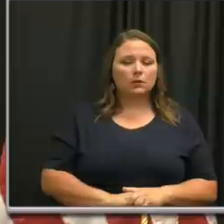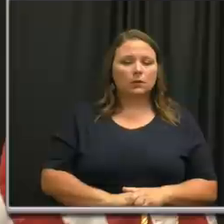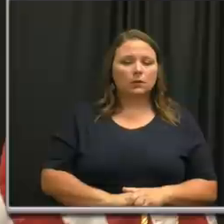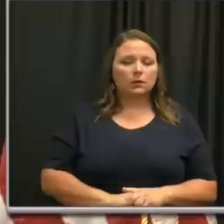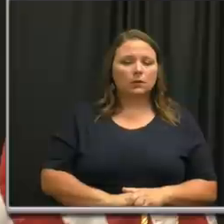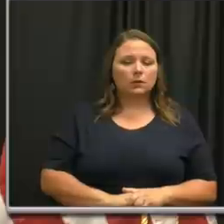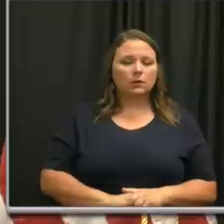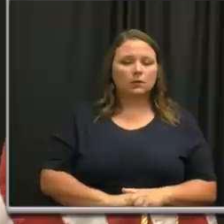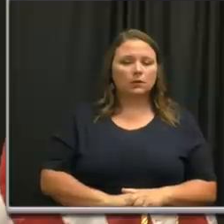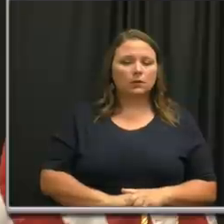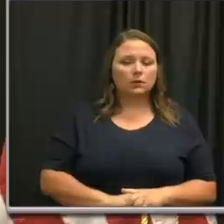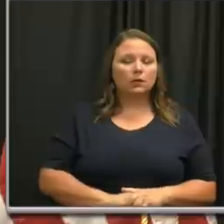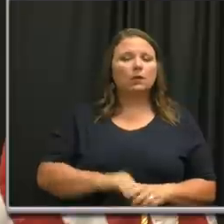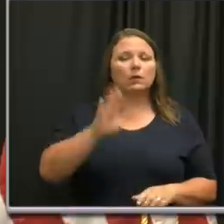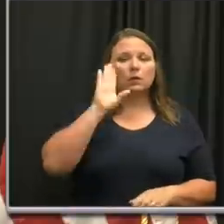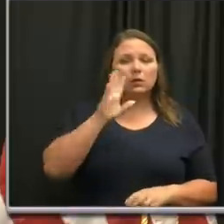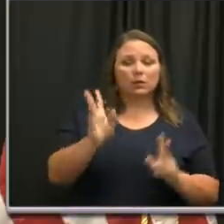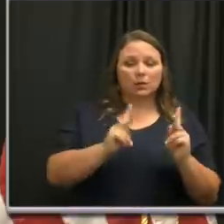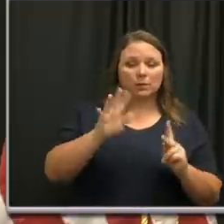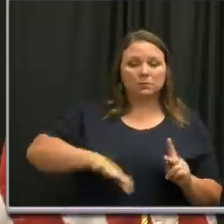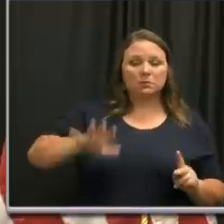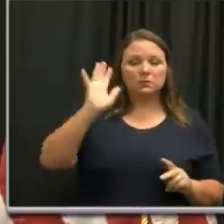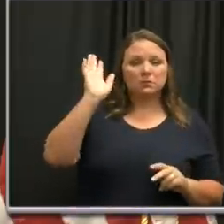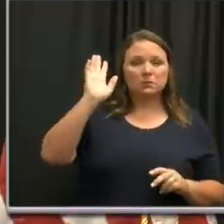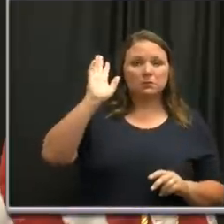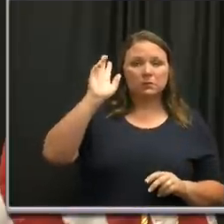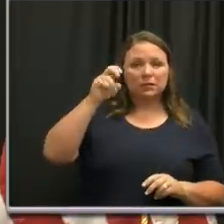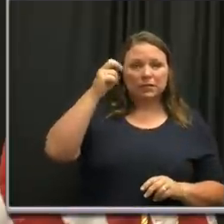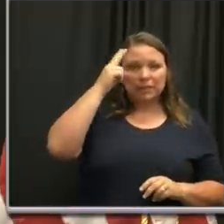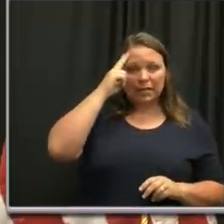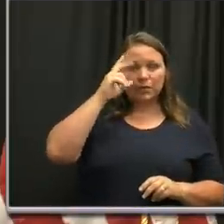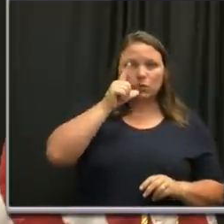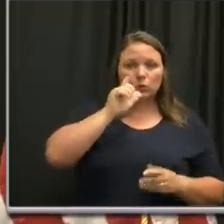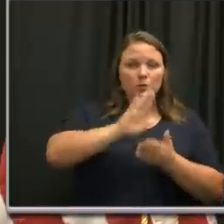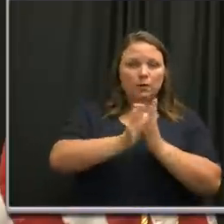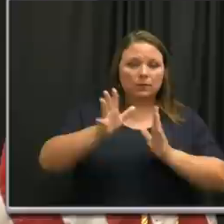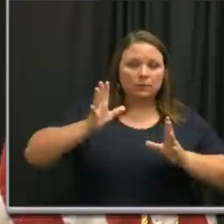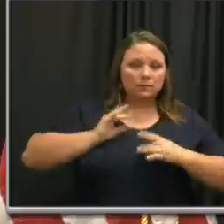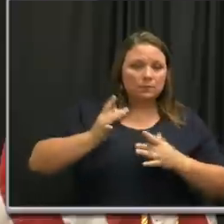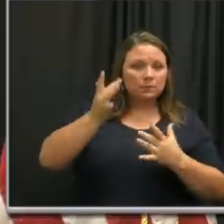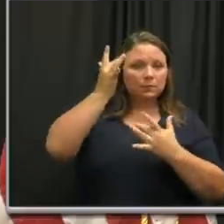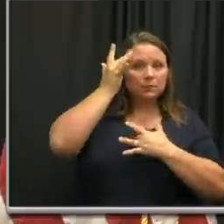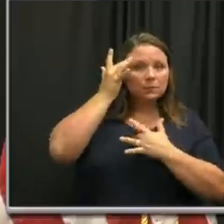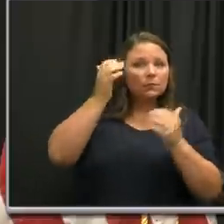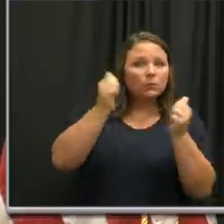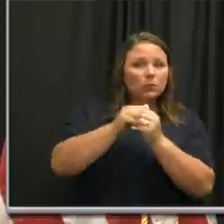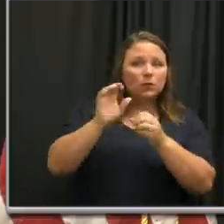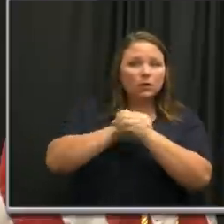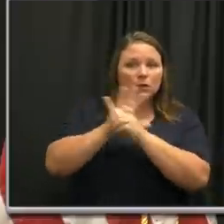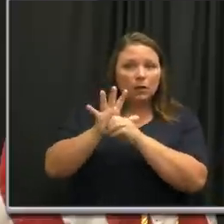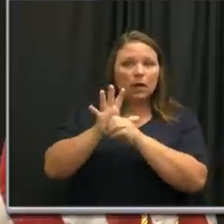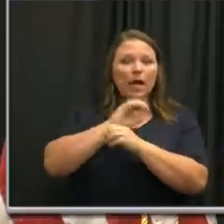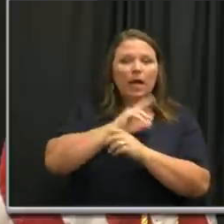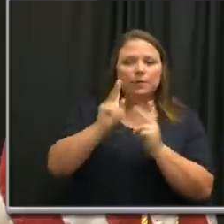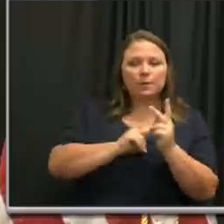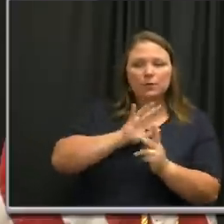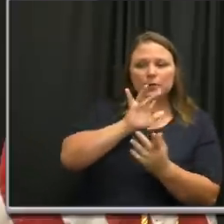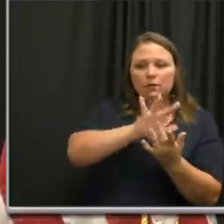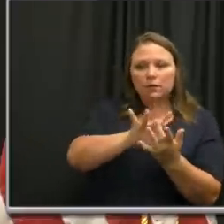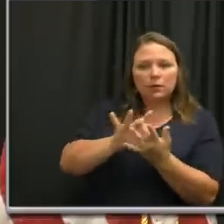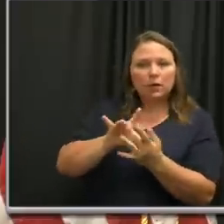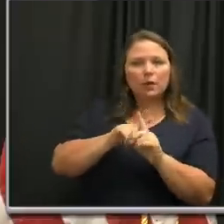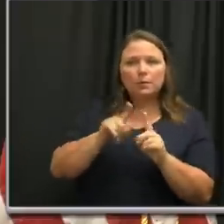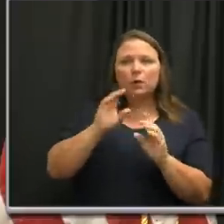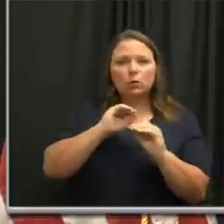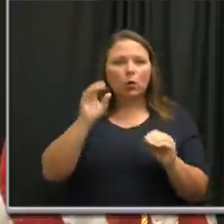who have tested positive for COVID-19 and people who have come in contact with them who have not